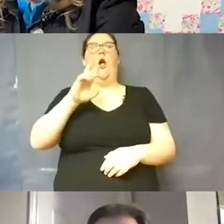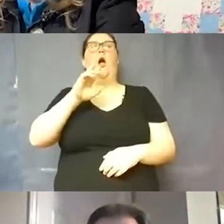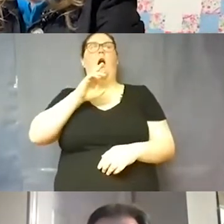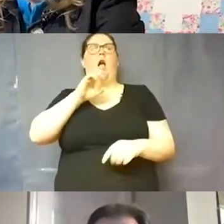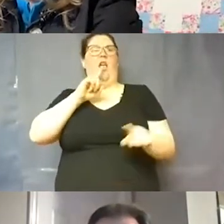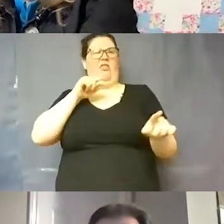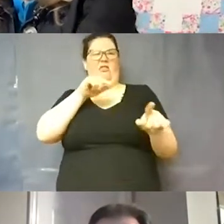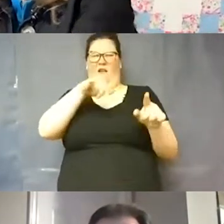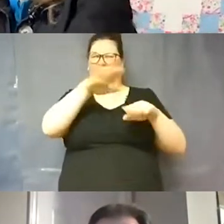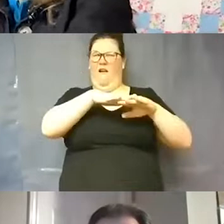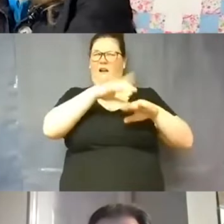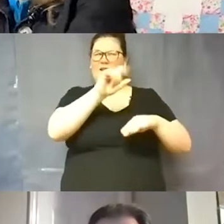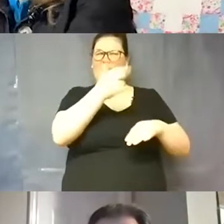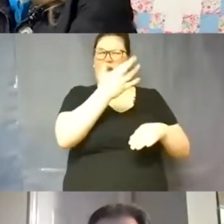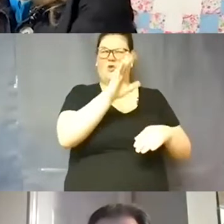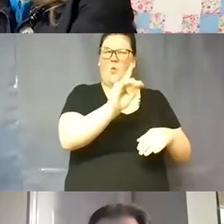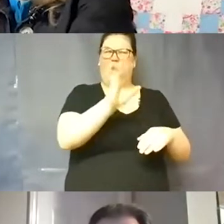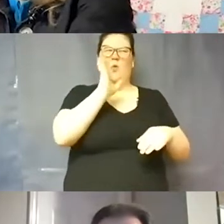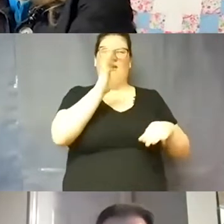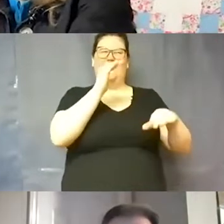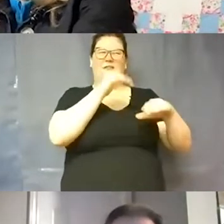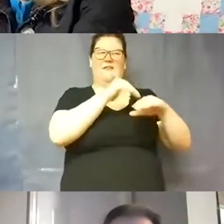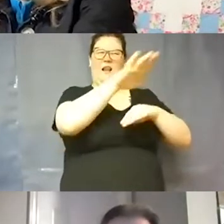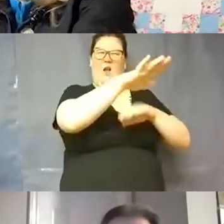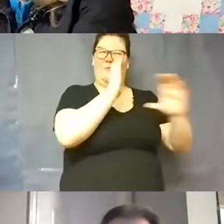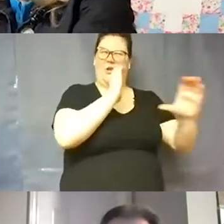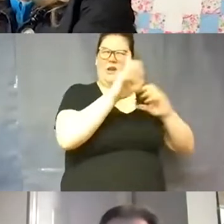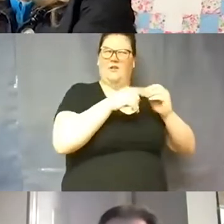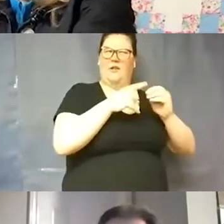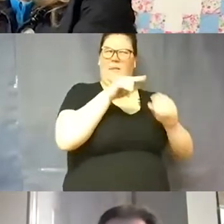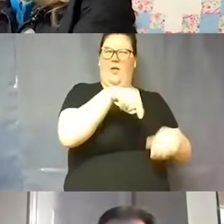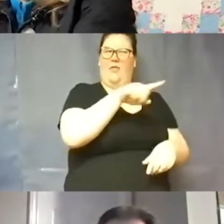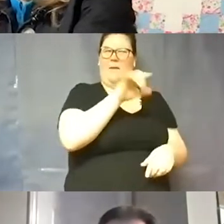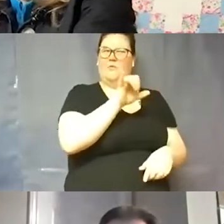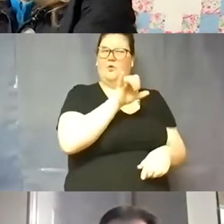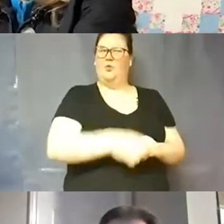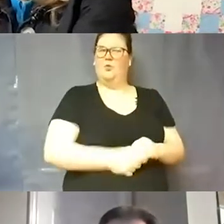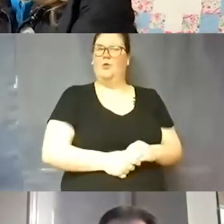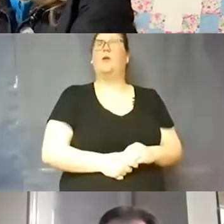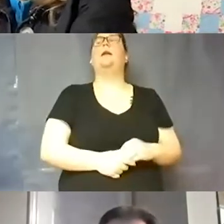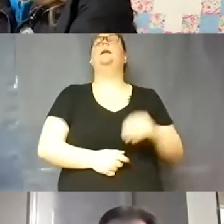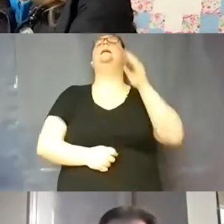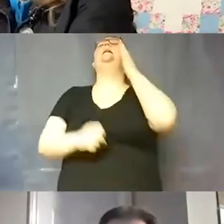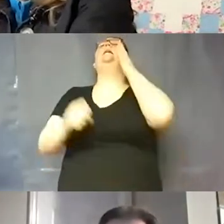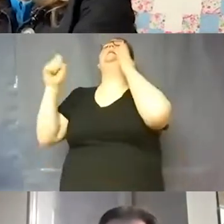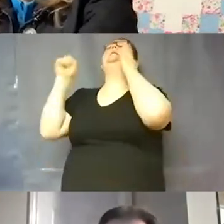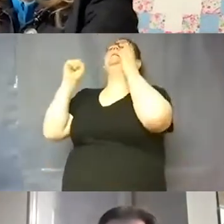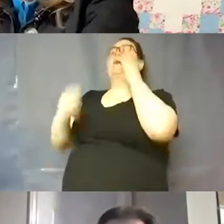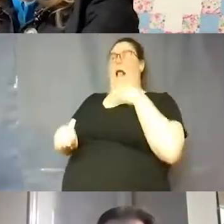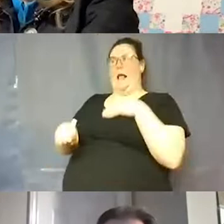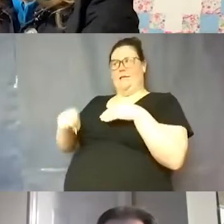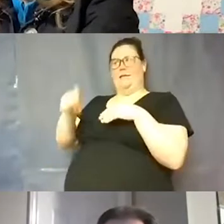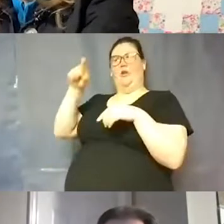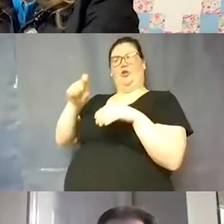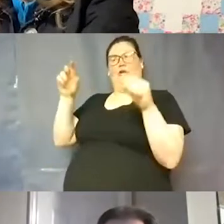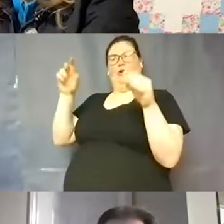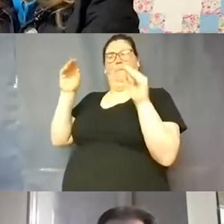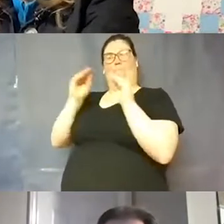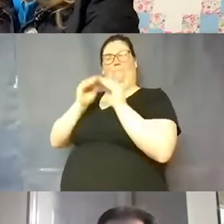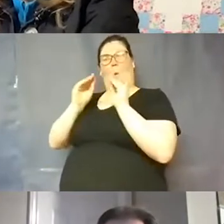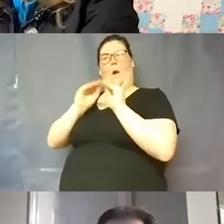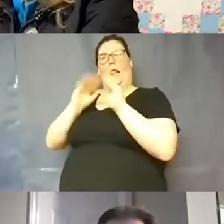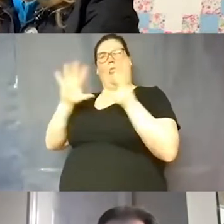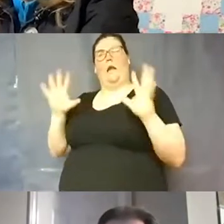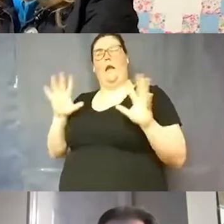send out communications does that apply to those children as well? Yes and I should have made that more clear. When I say